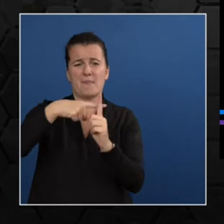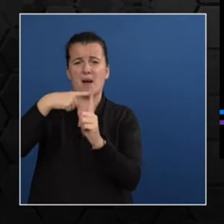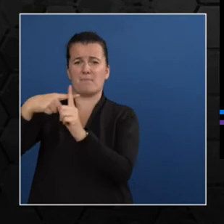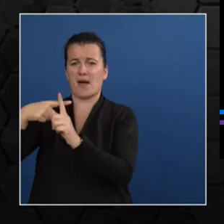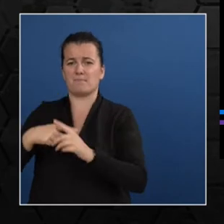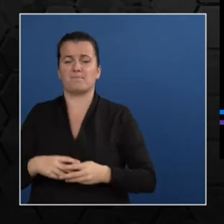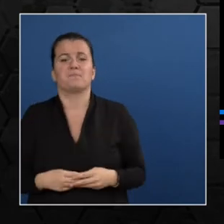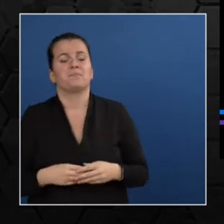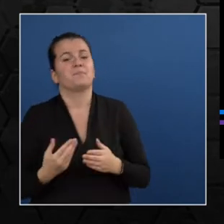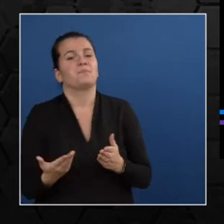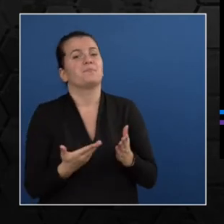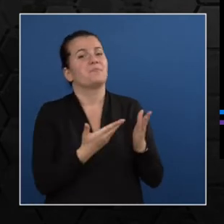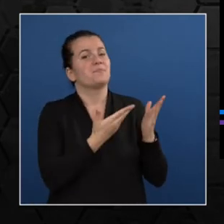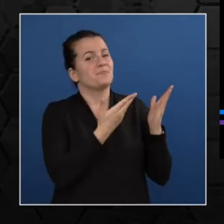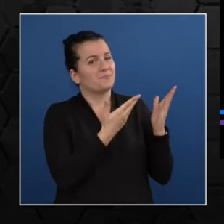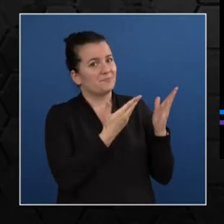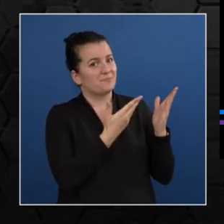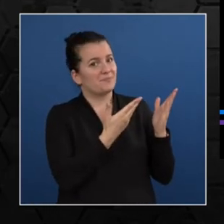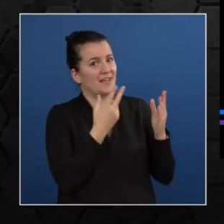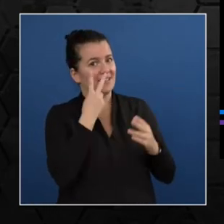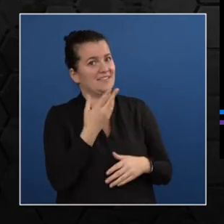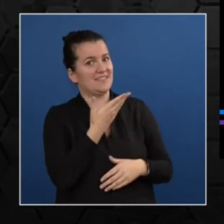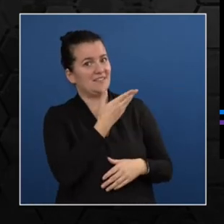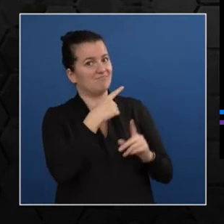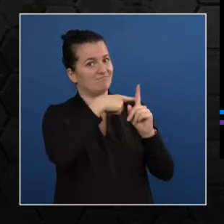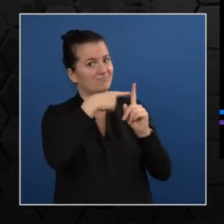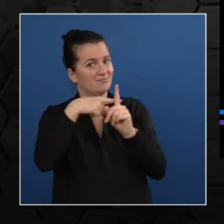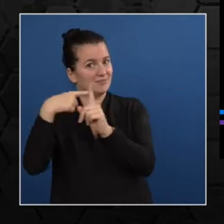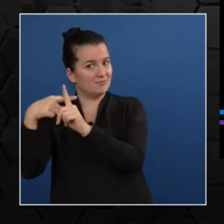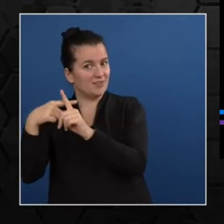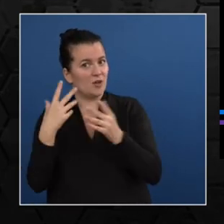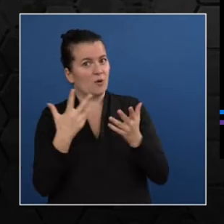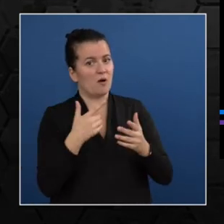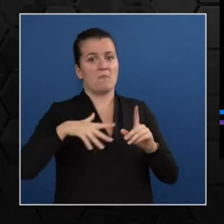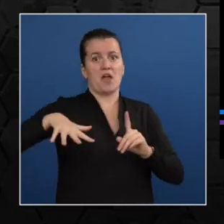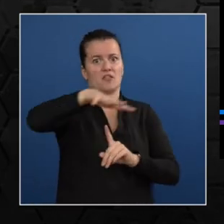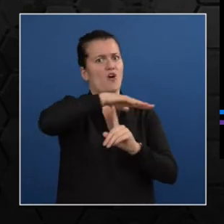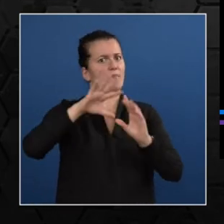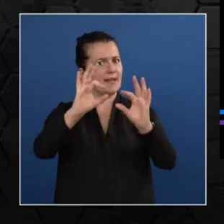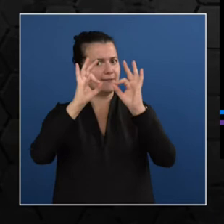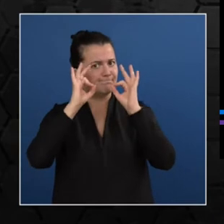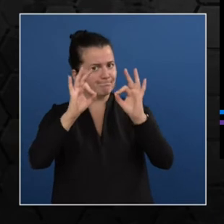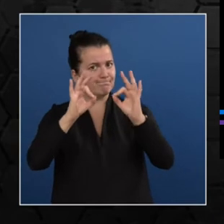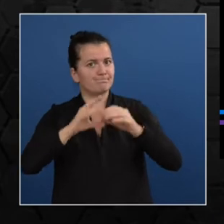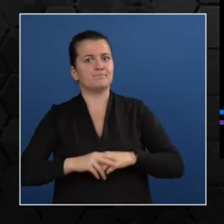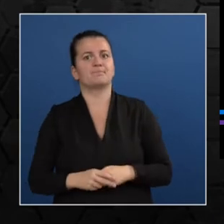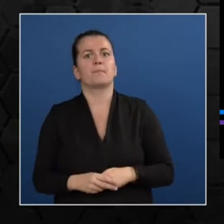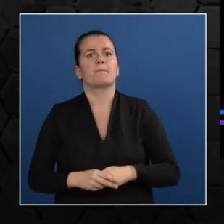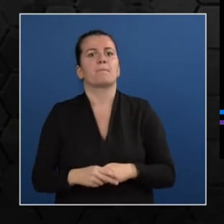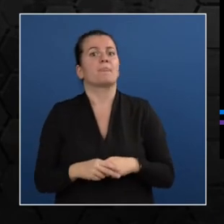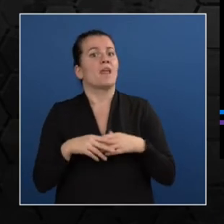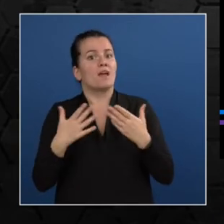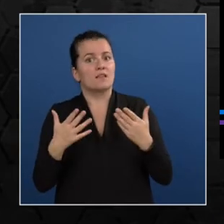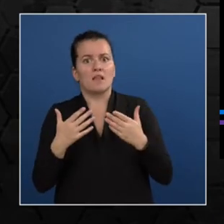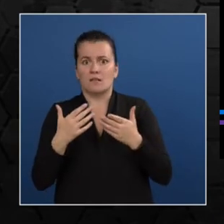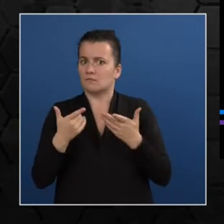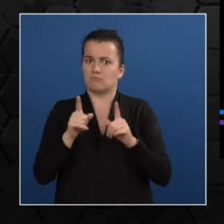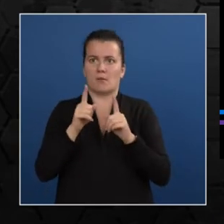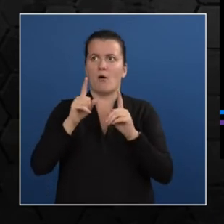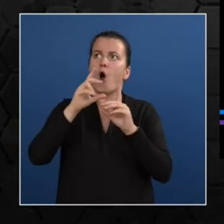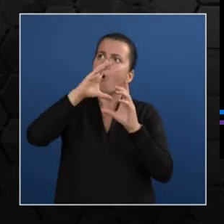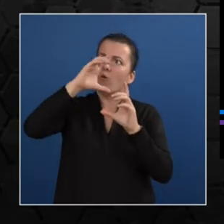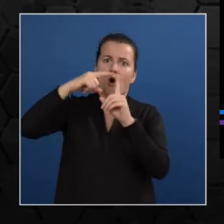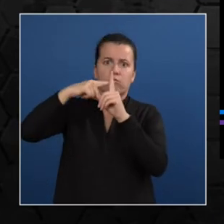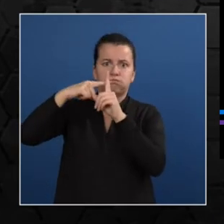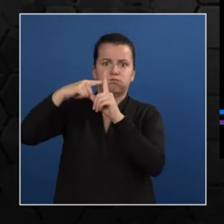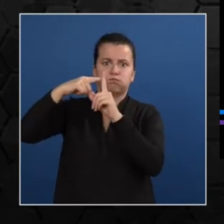these advantages that we can see on the screen here, that they are environment friendly and that public transportation helps prevent global warming. So let's just